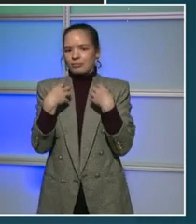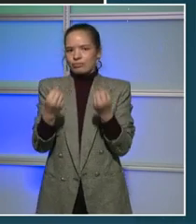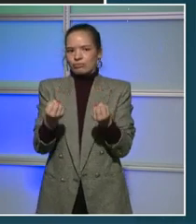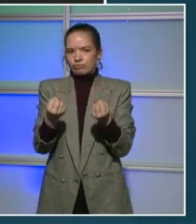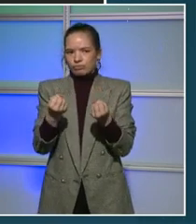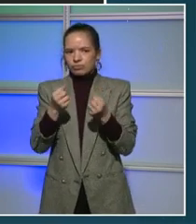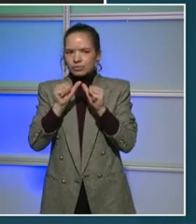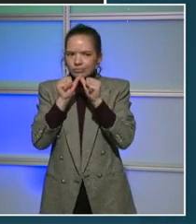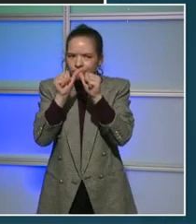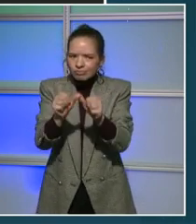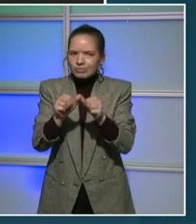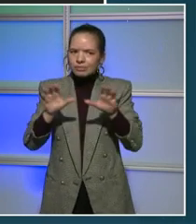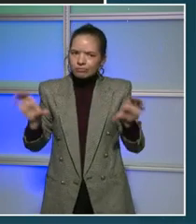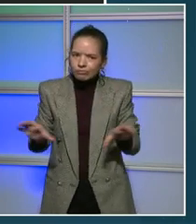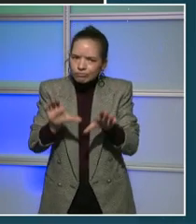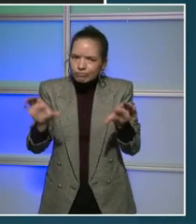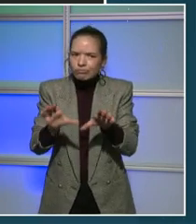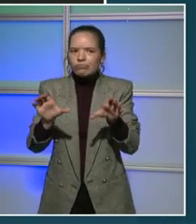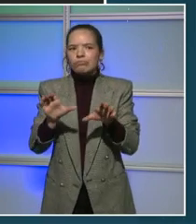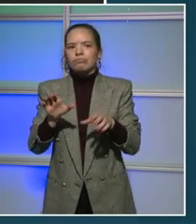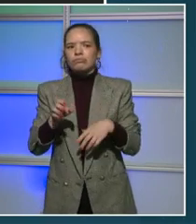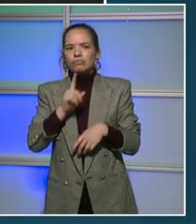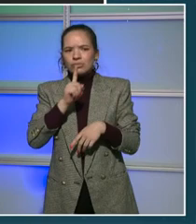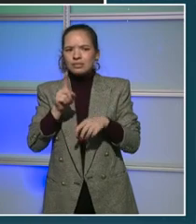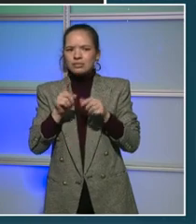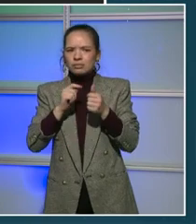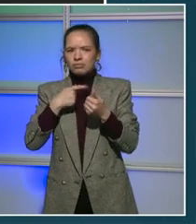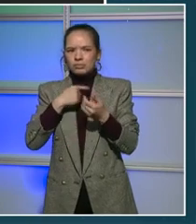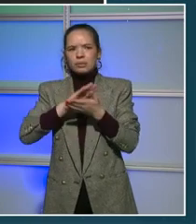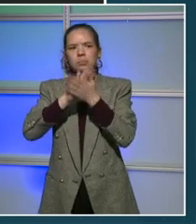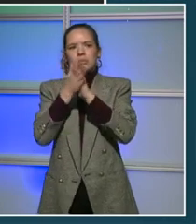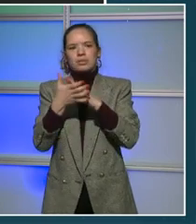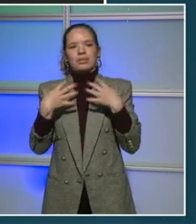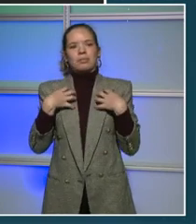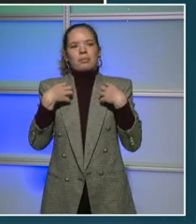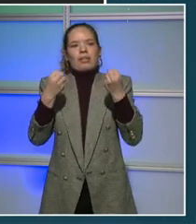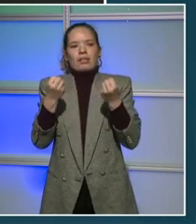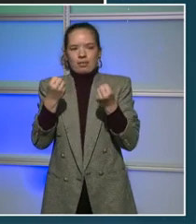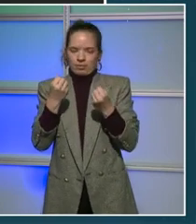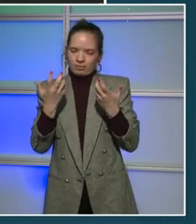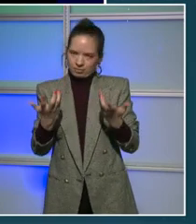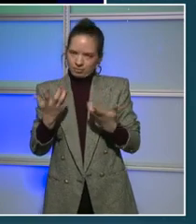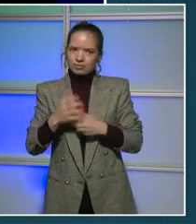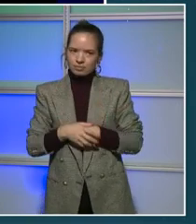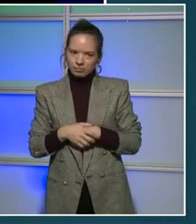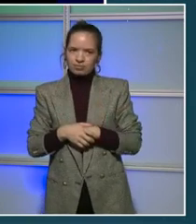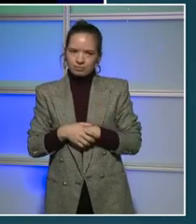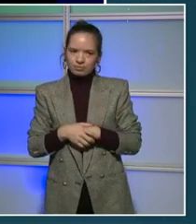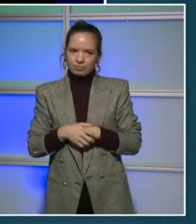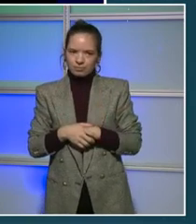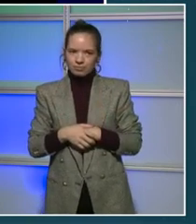sure I was advocating and asking those questions for how you plan to do that with your FY23 budget. Well, thank you for that. And we're still developing the